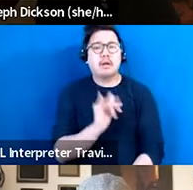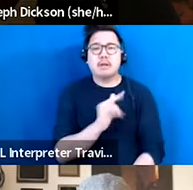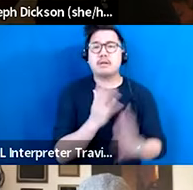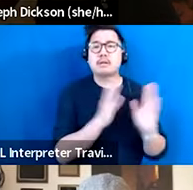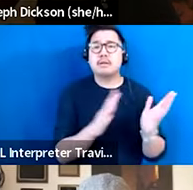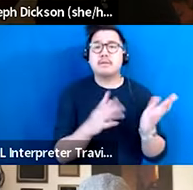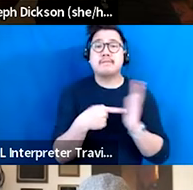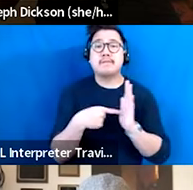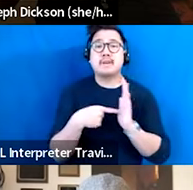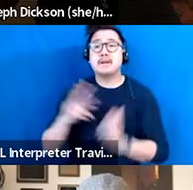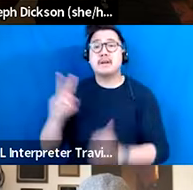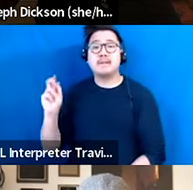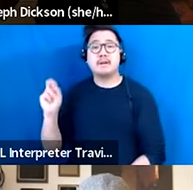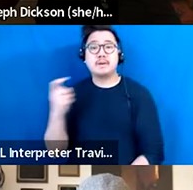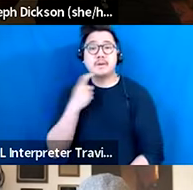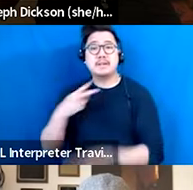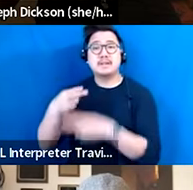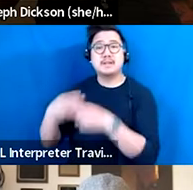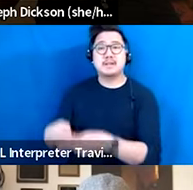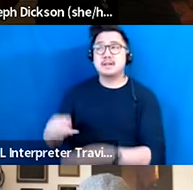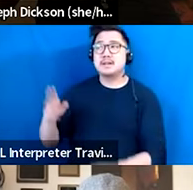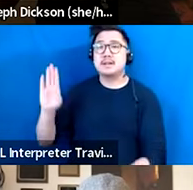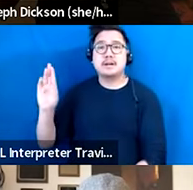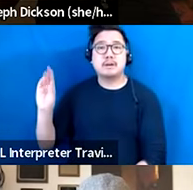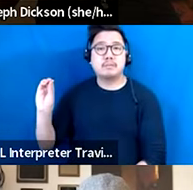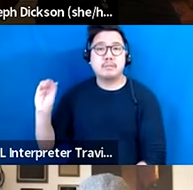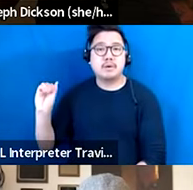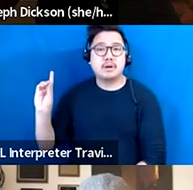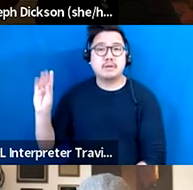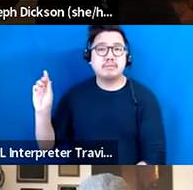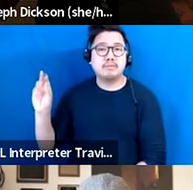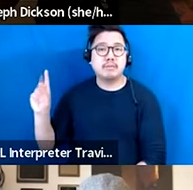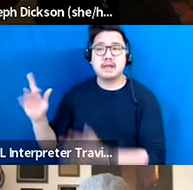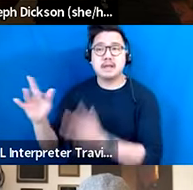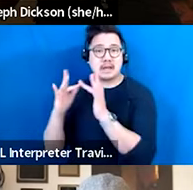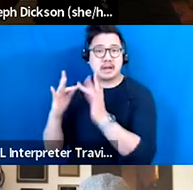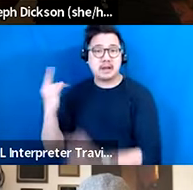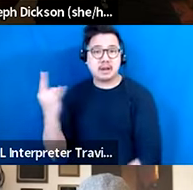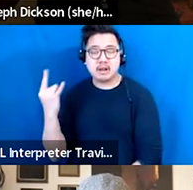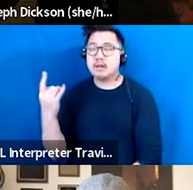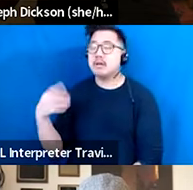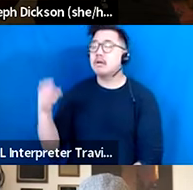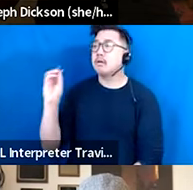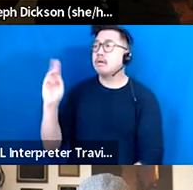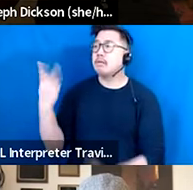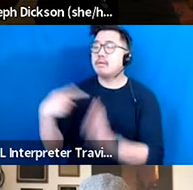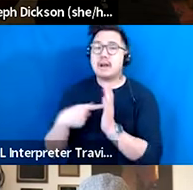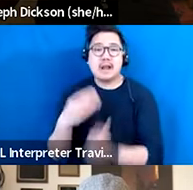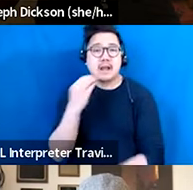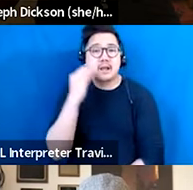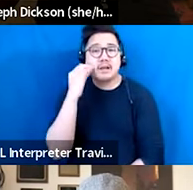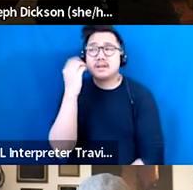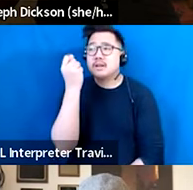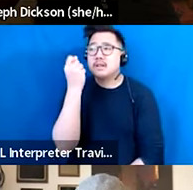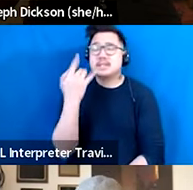issue that Vivian talked about, the housing, right? If none of this city or the county or the state is affordable, we're not going to have